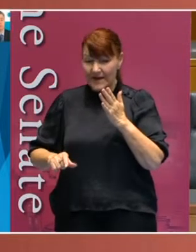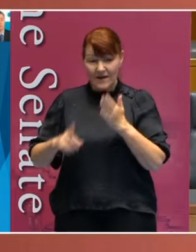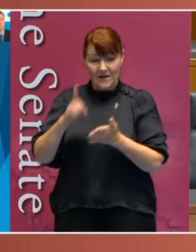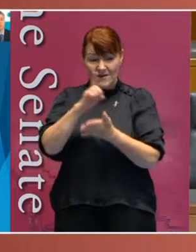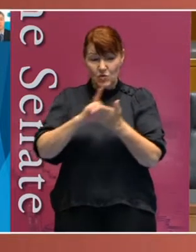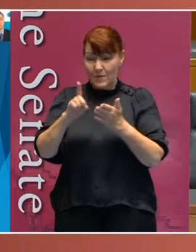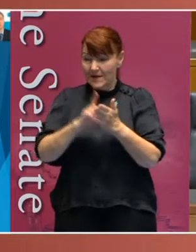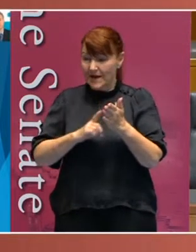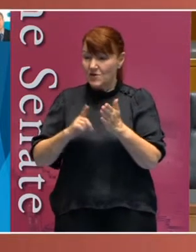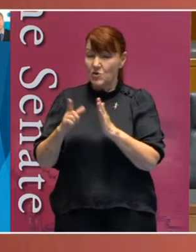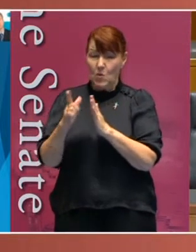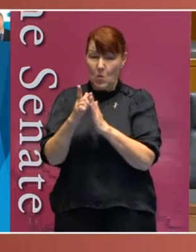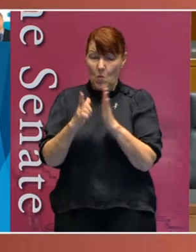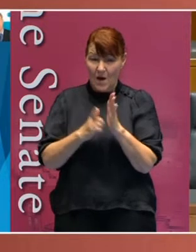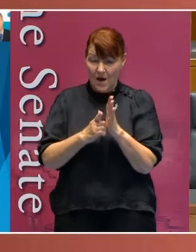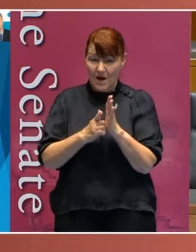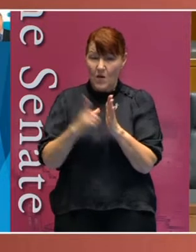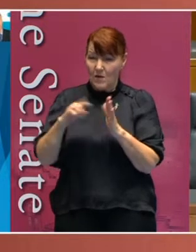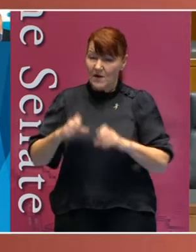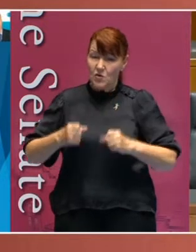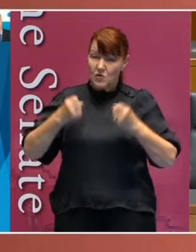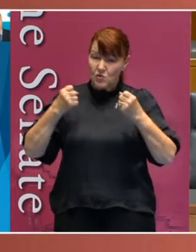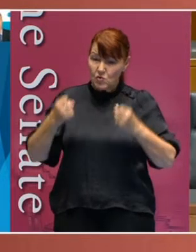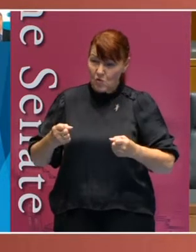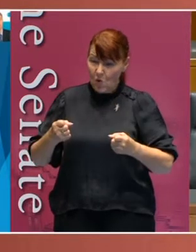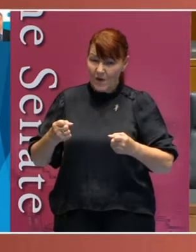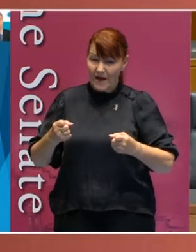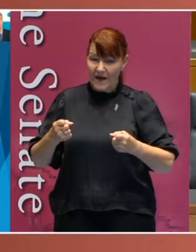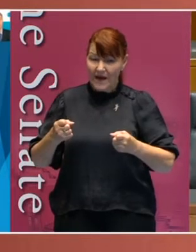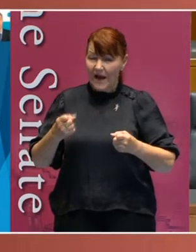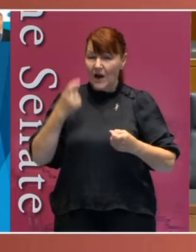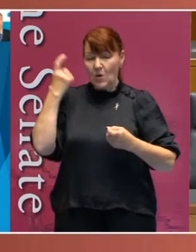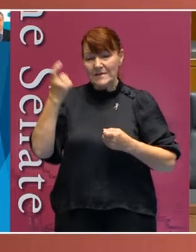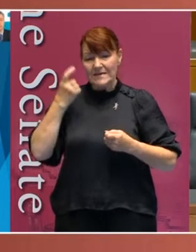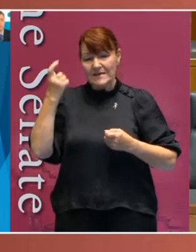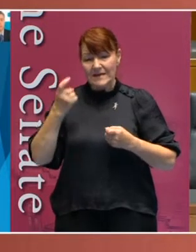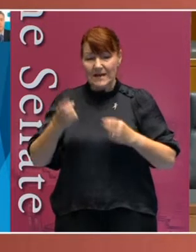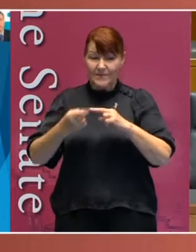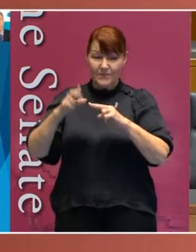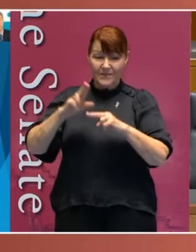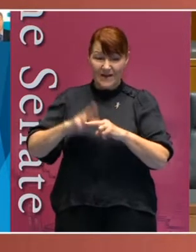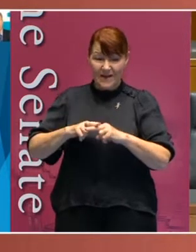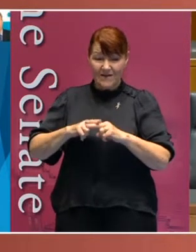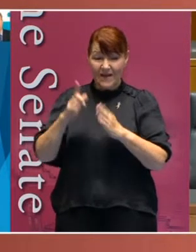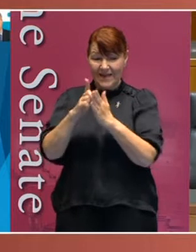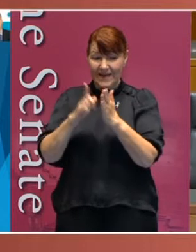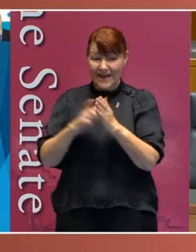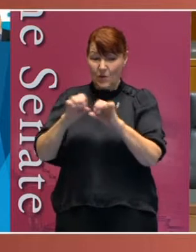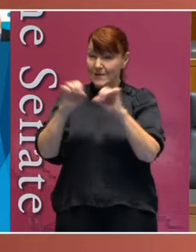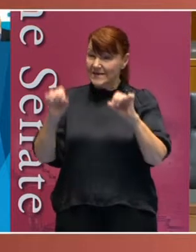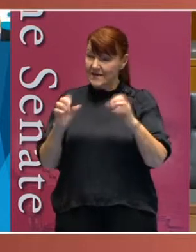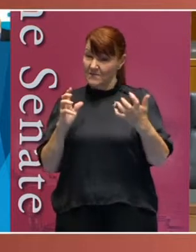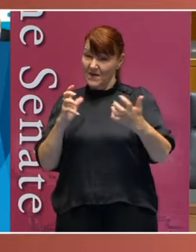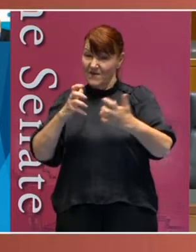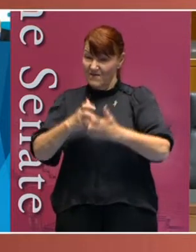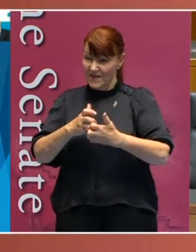laws, we need to strongly and repeatedly consider whether the legal system we have is fit for purpose.